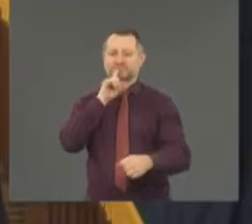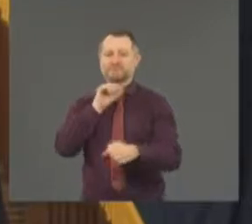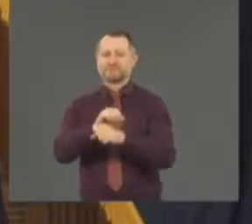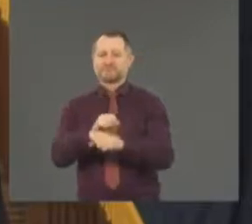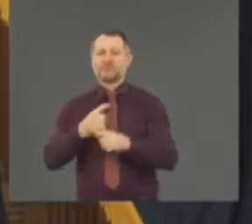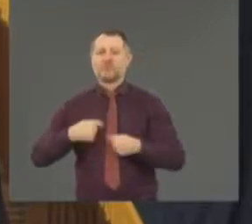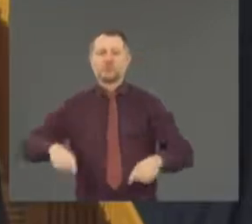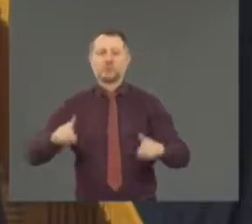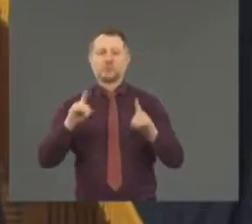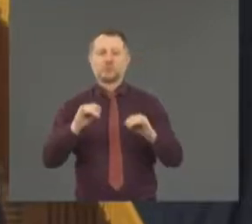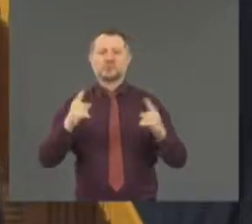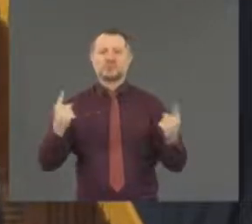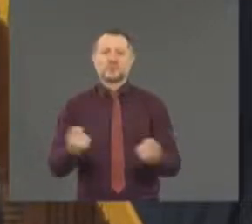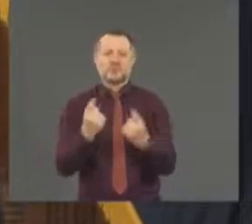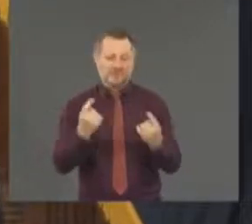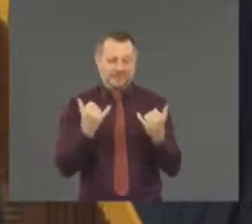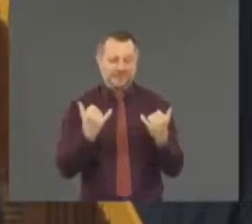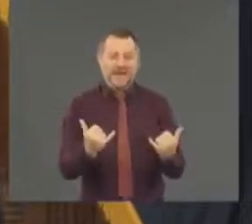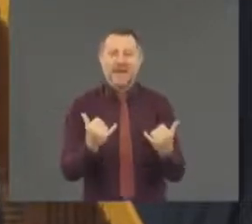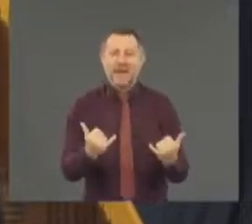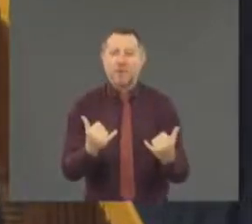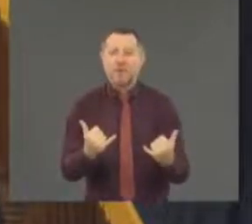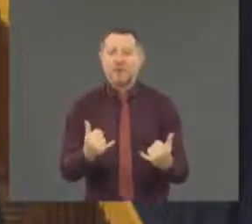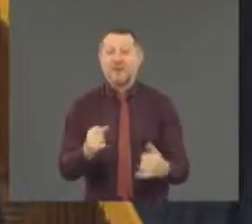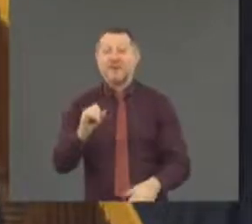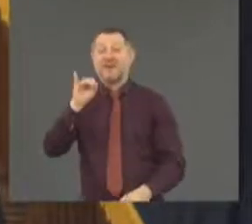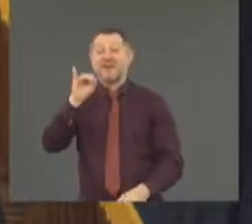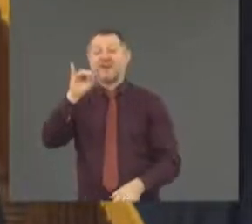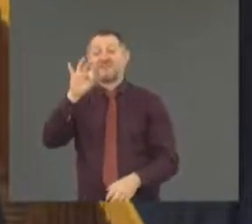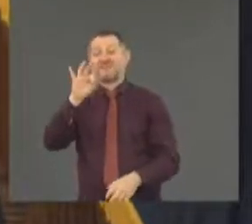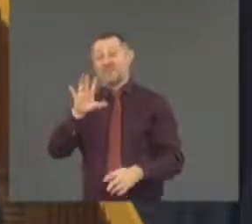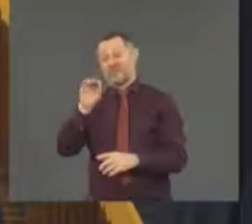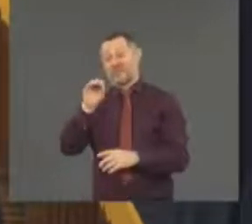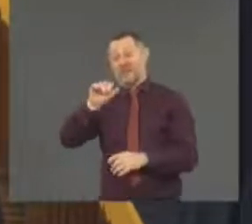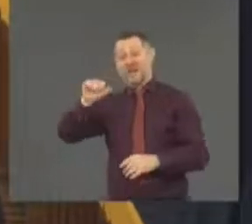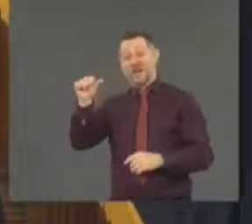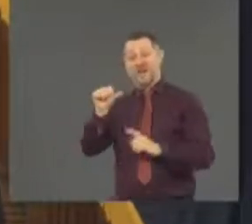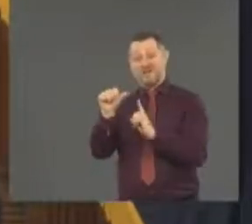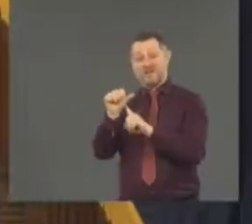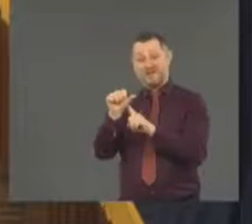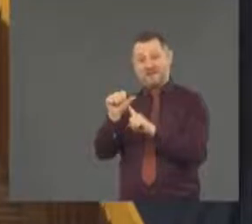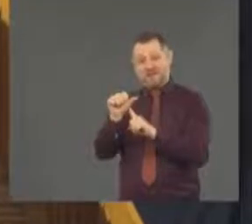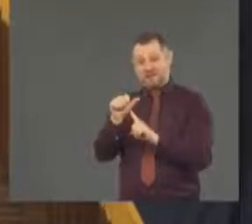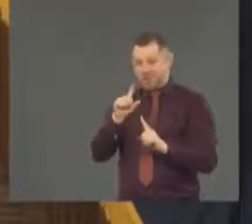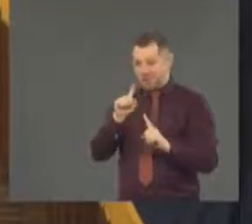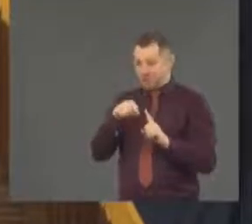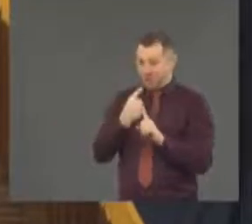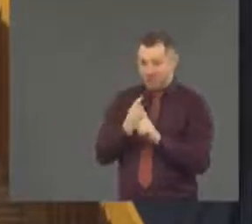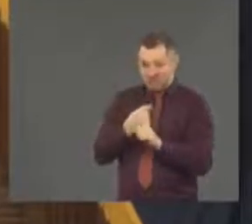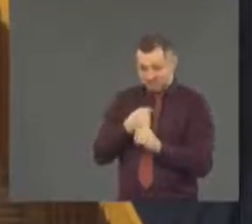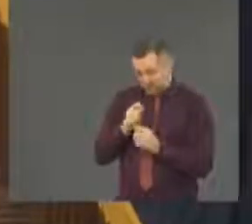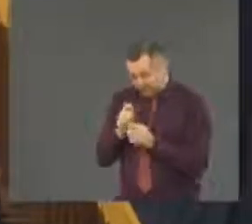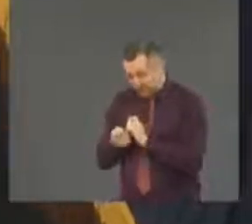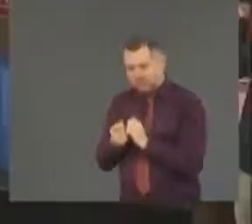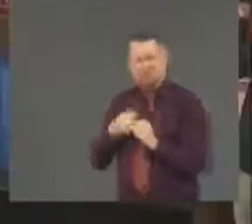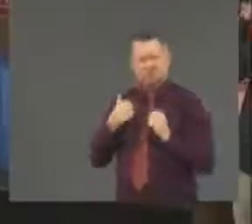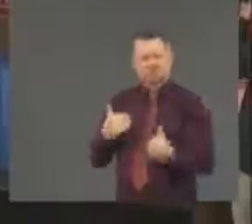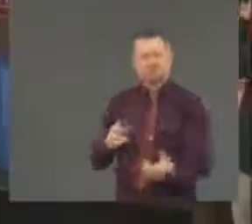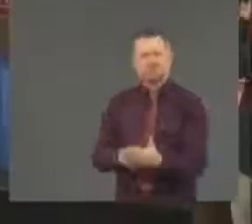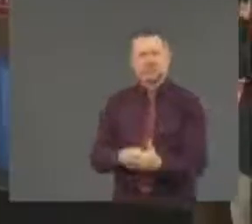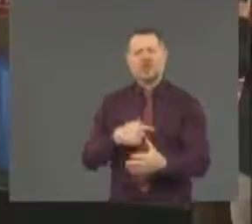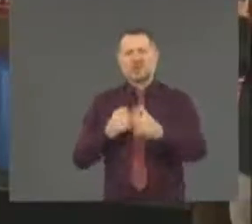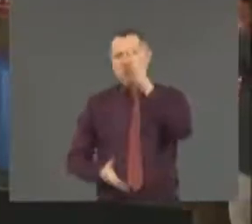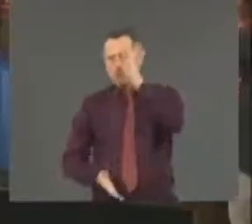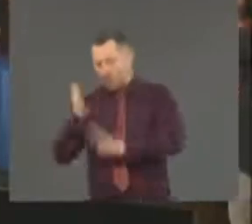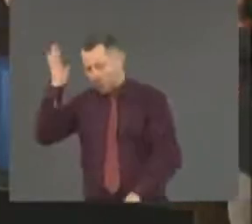And if 50A is all we can do as a state, we're going to do 50A. I have to go to work. Thank you,